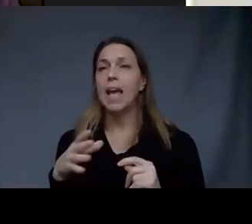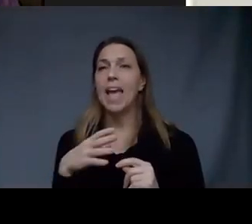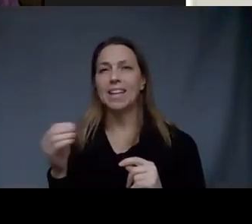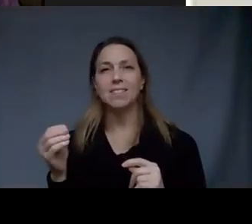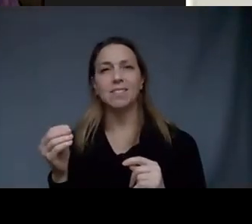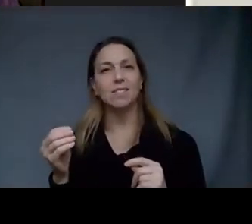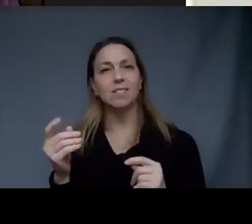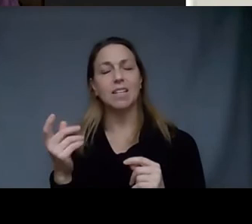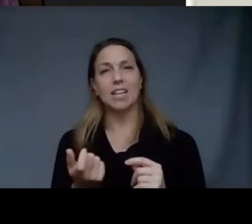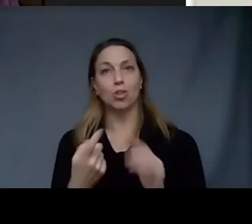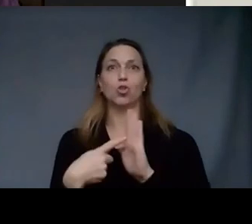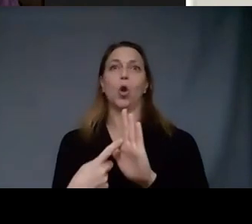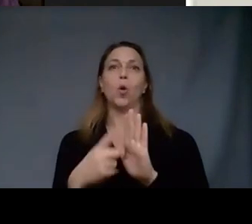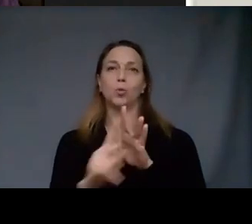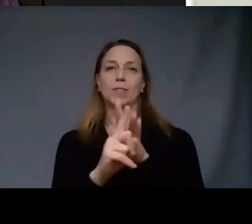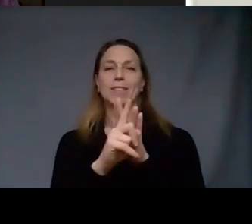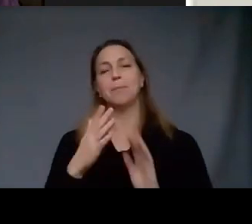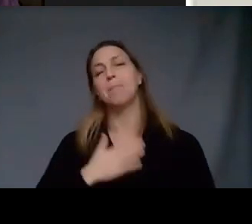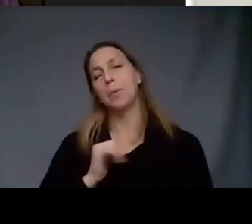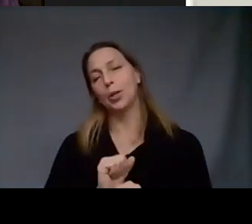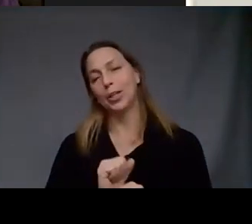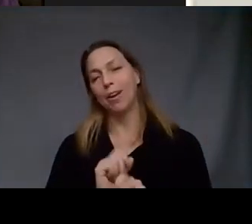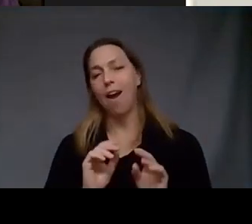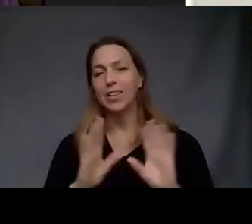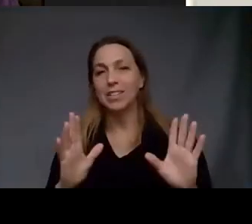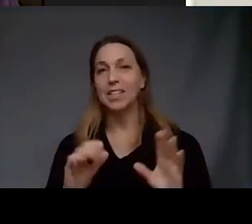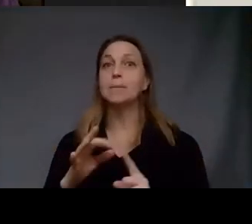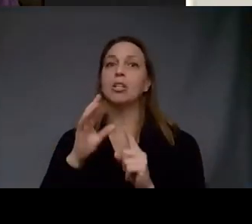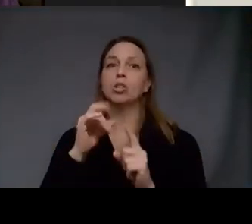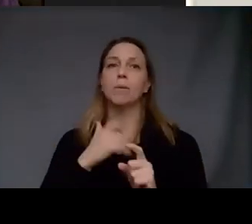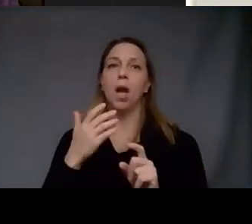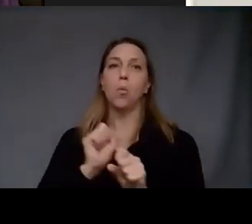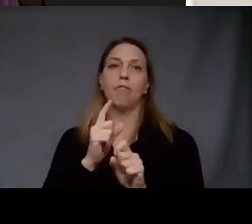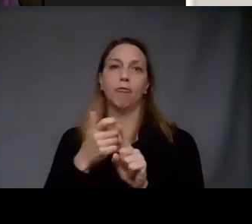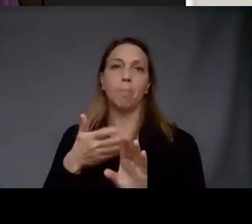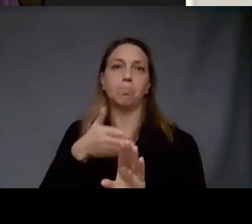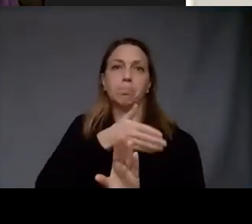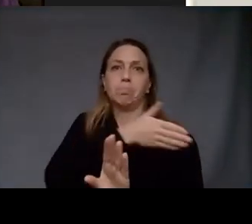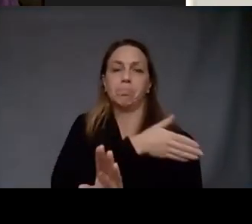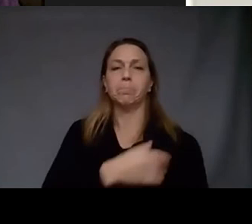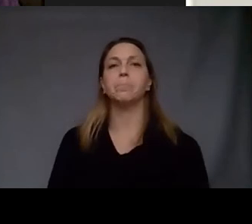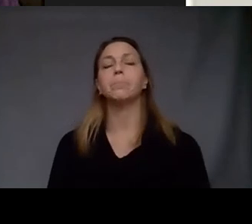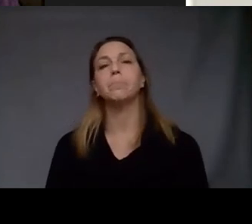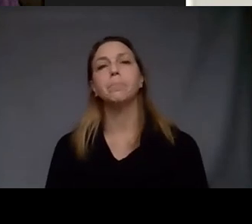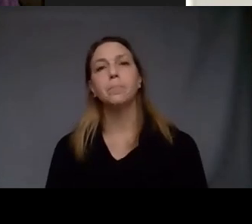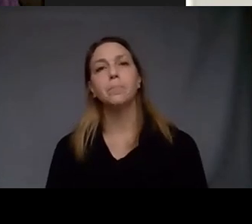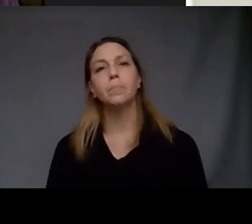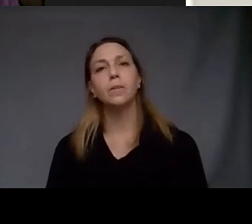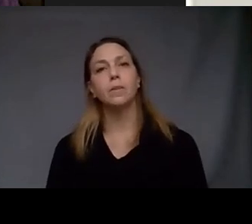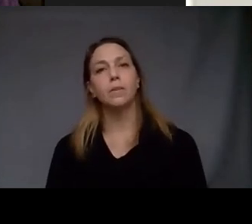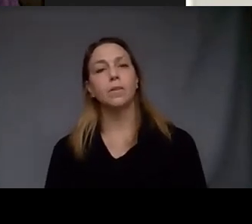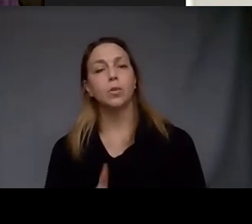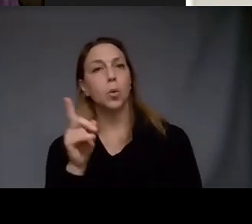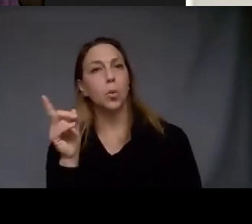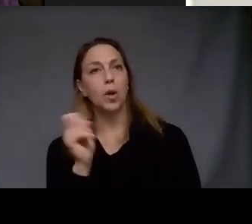itself in my work particularly my earlier work thank you we have a